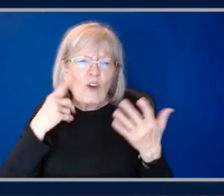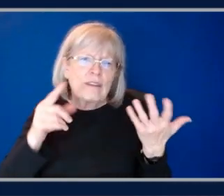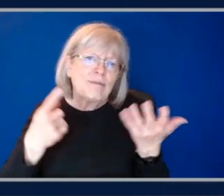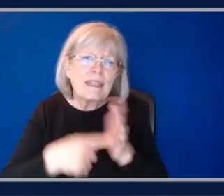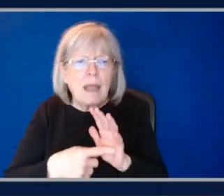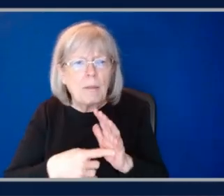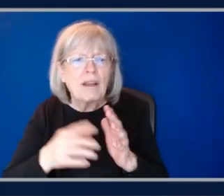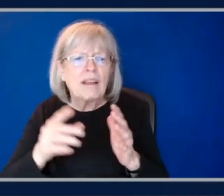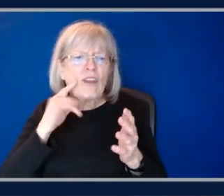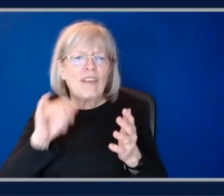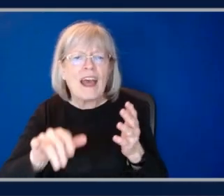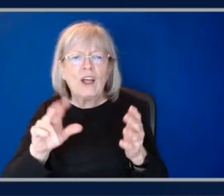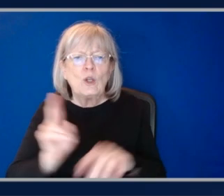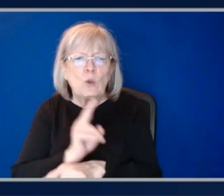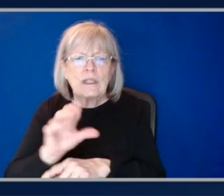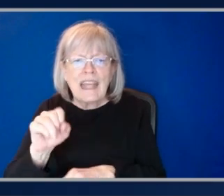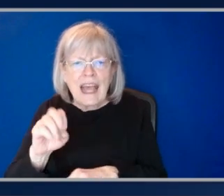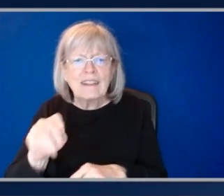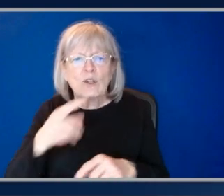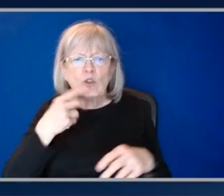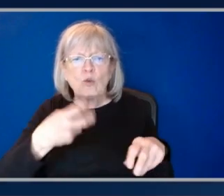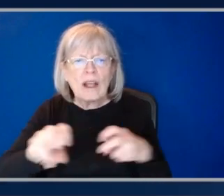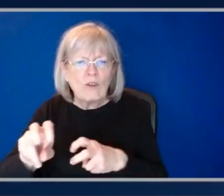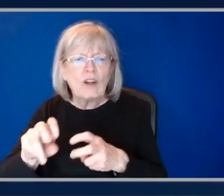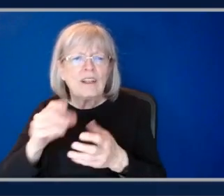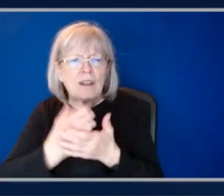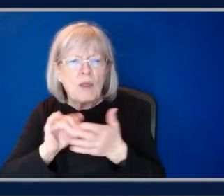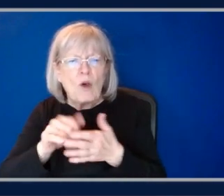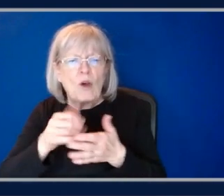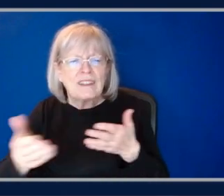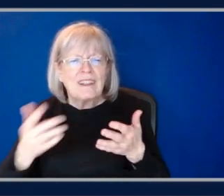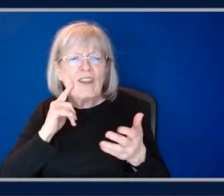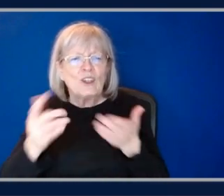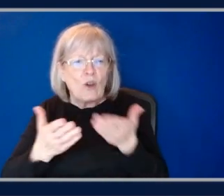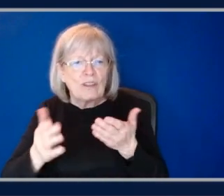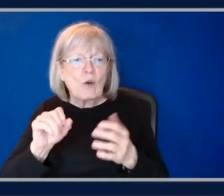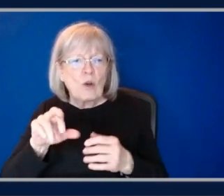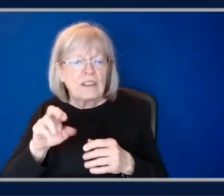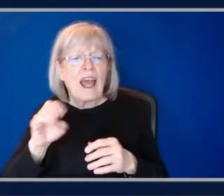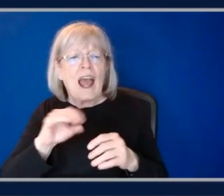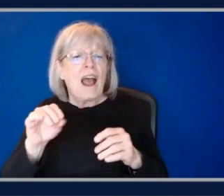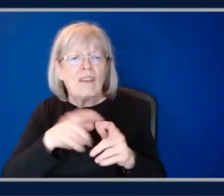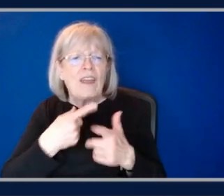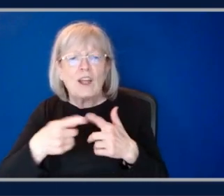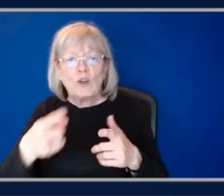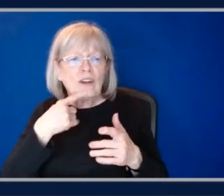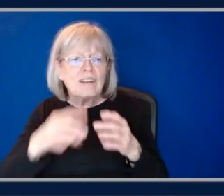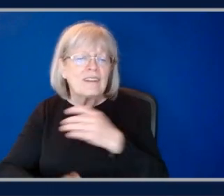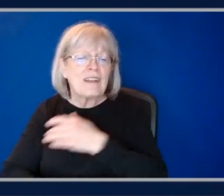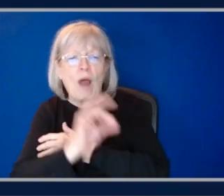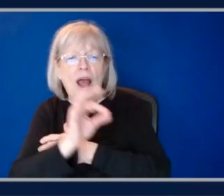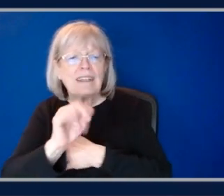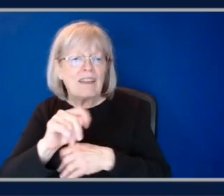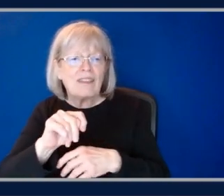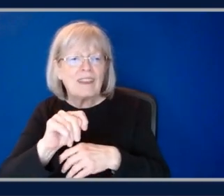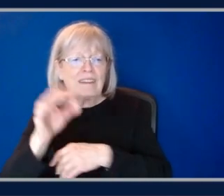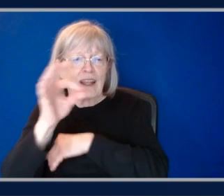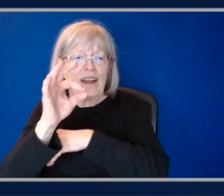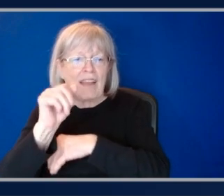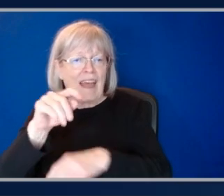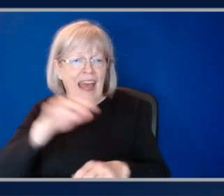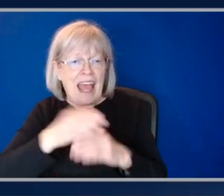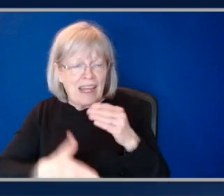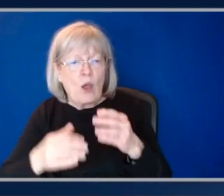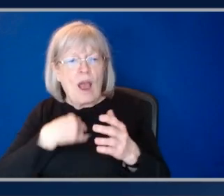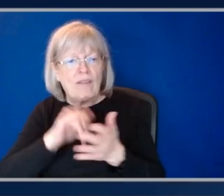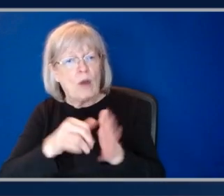a good use case is transit transcript summarization of customer service course. Yeah. Right. You're, you're summarizing at the end so that you have some succinct representation of